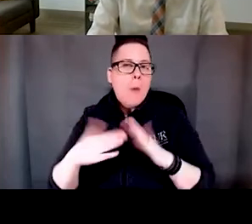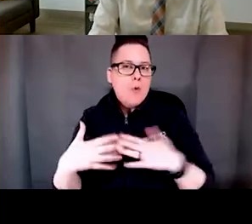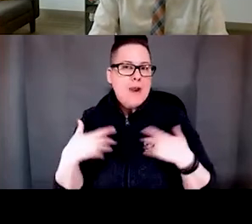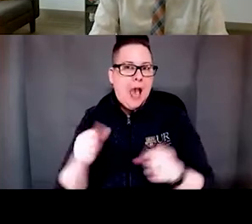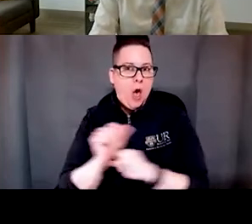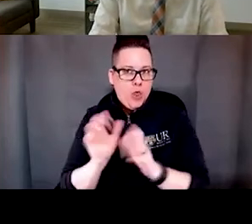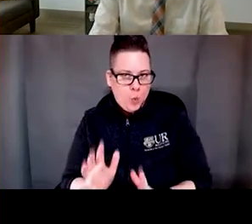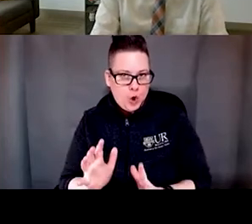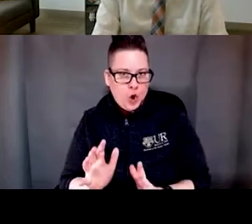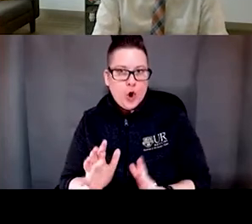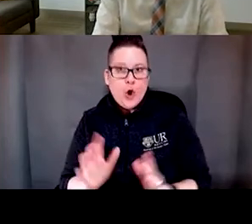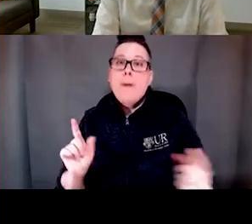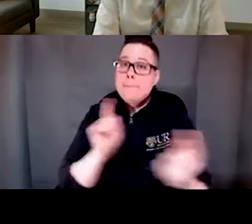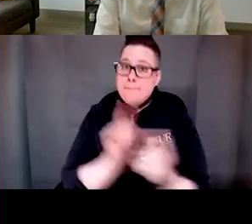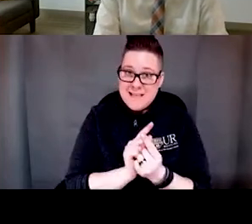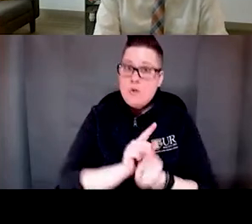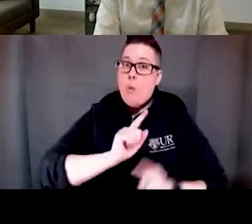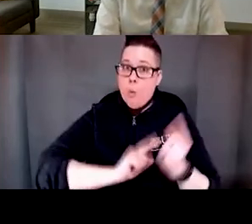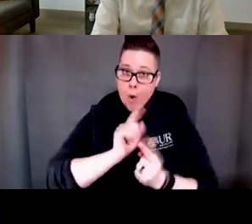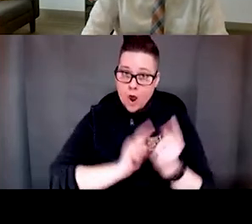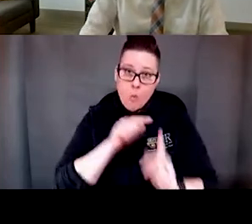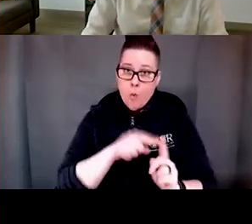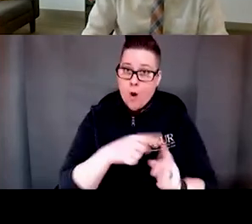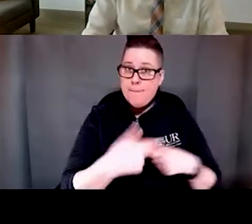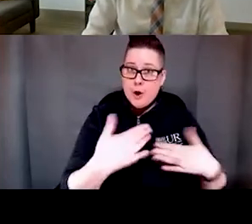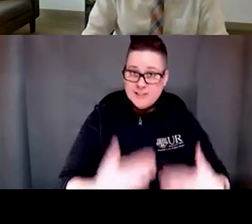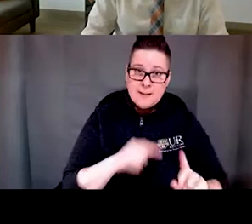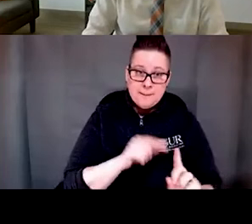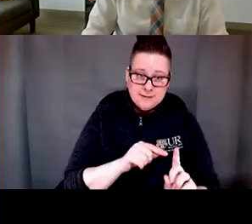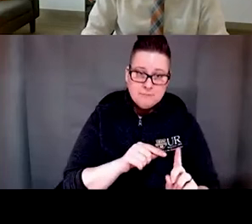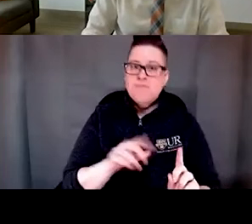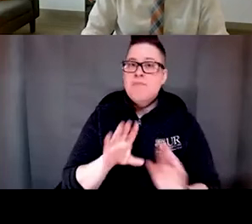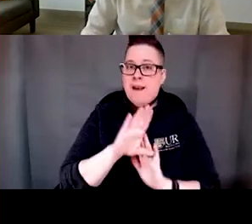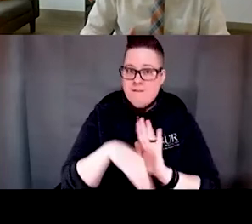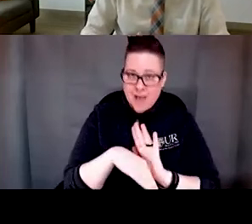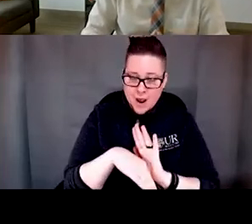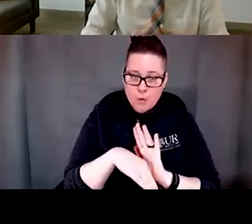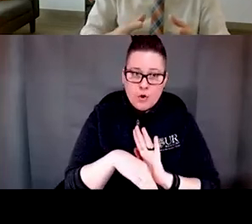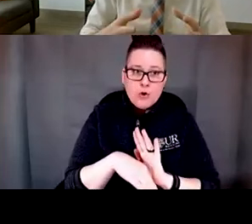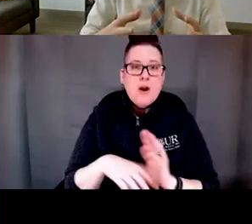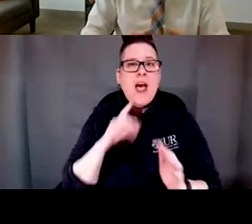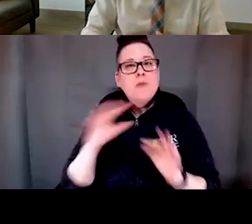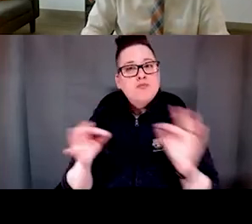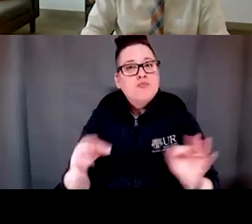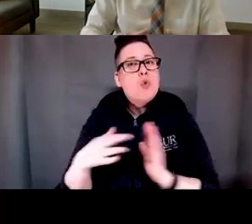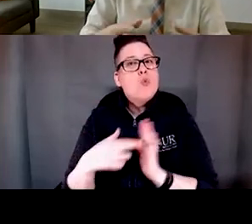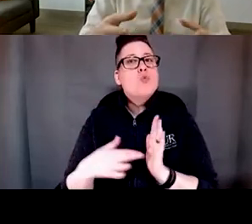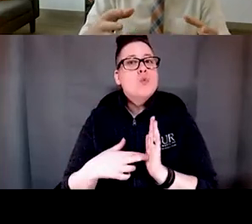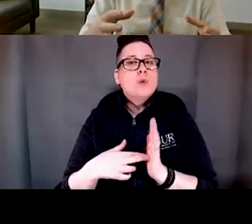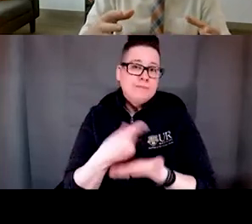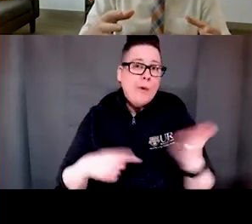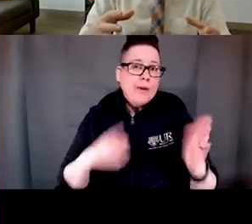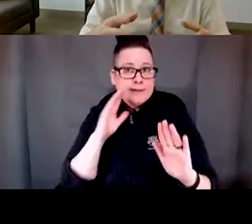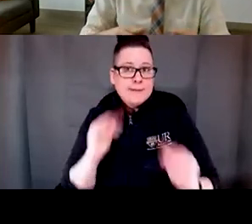one-on-one with the participant for 30 minutes, and then they go over the ground rules of what's expected of them